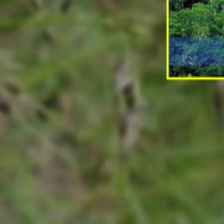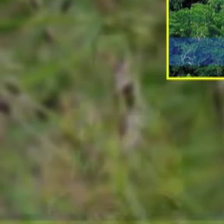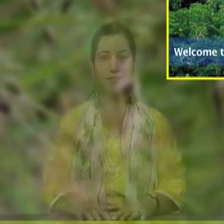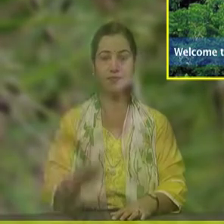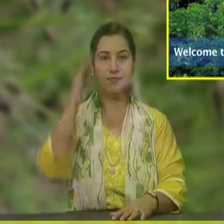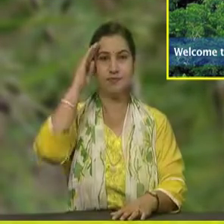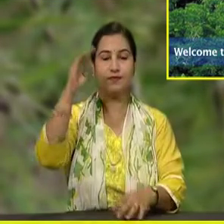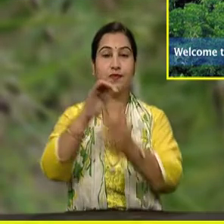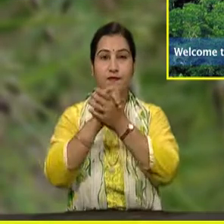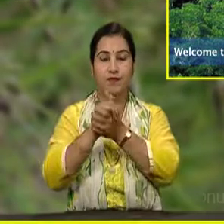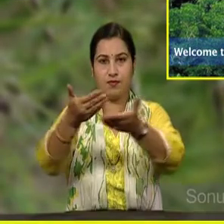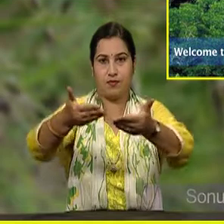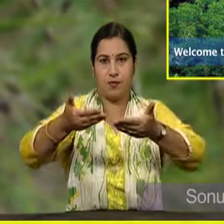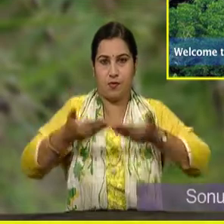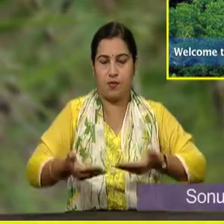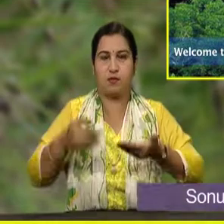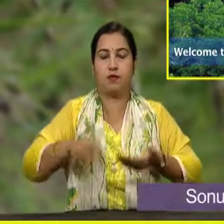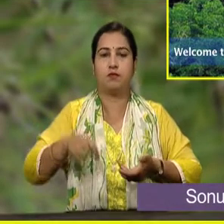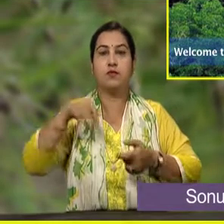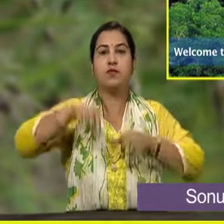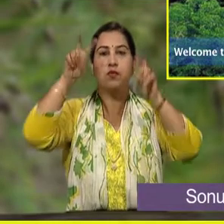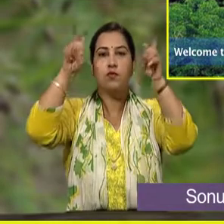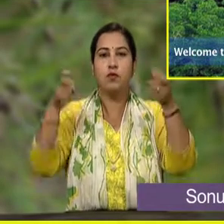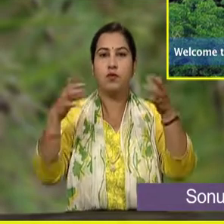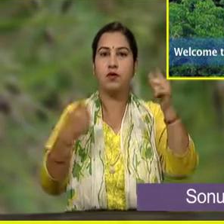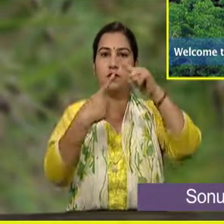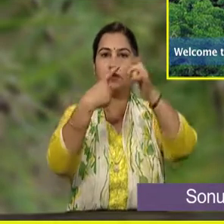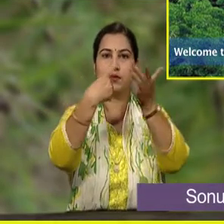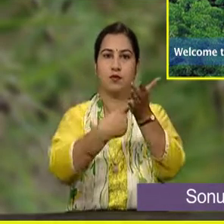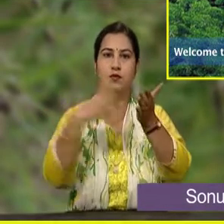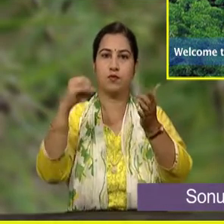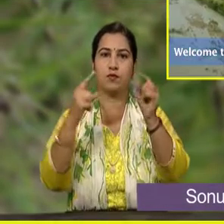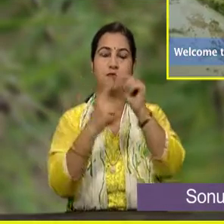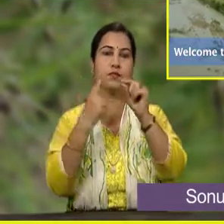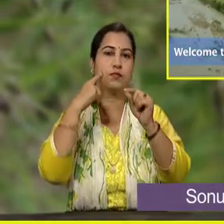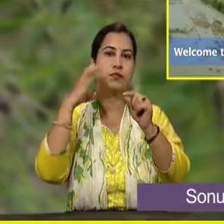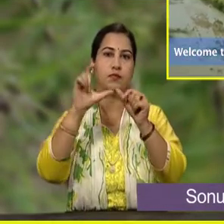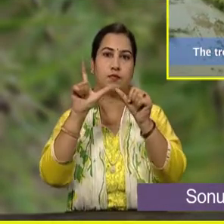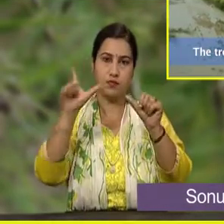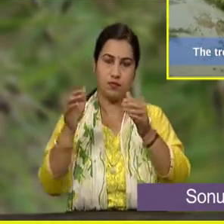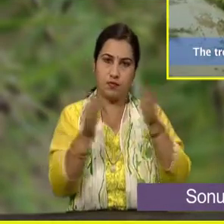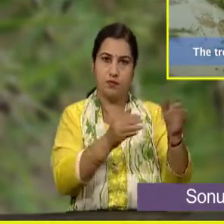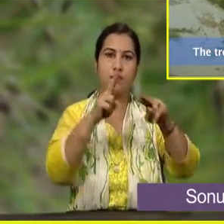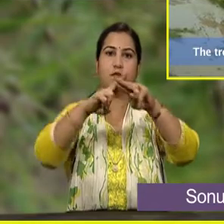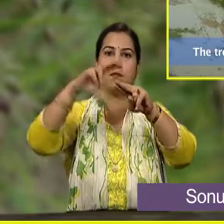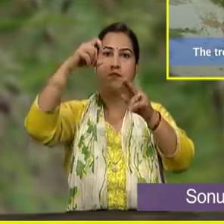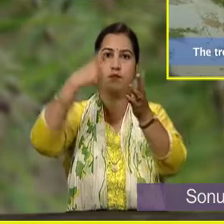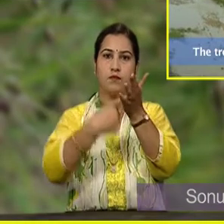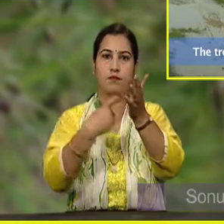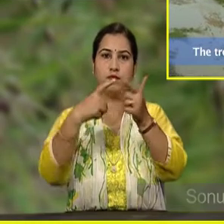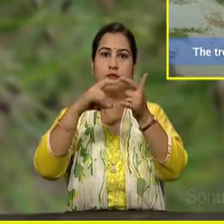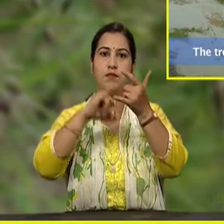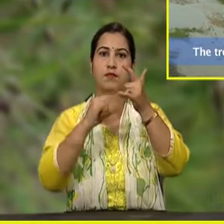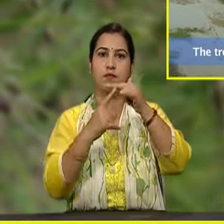Welcome, friends, to the wonderful world of Tropical Rainforest. The tropical region